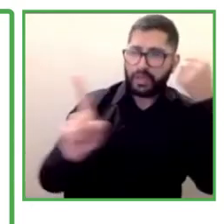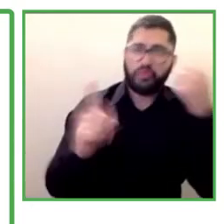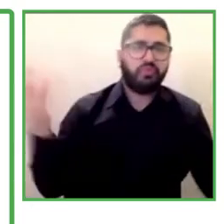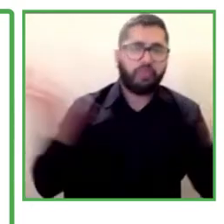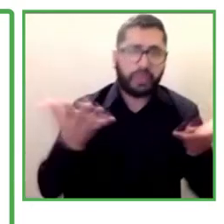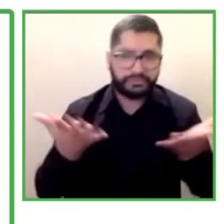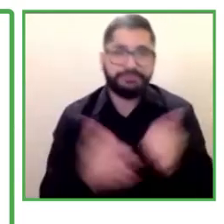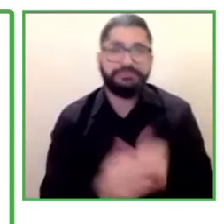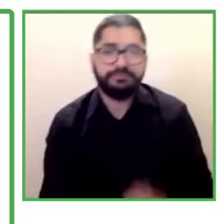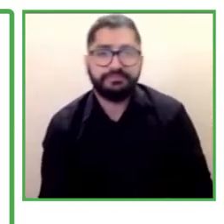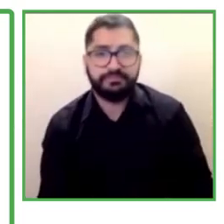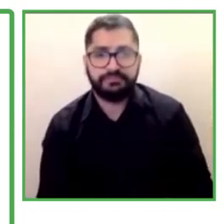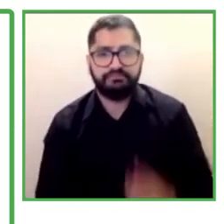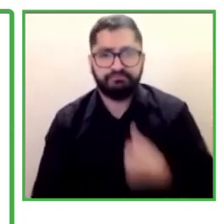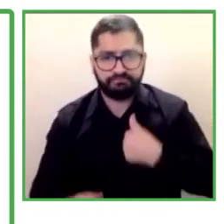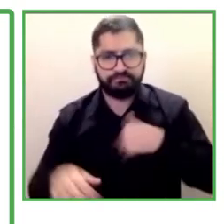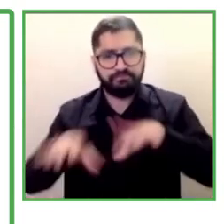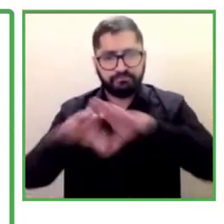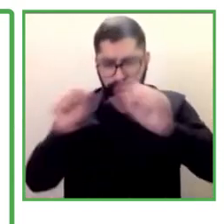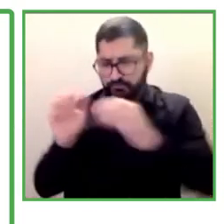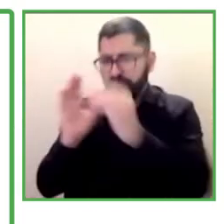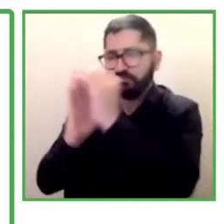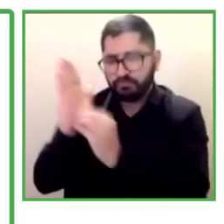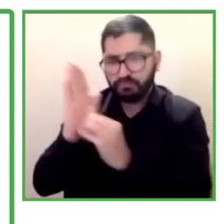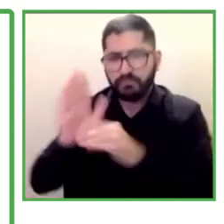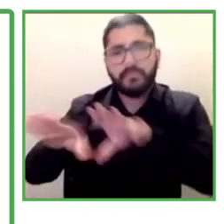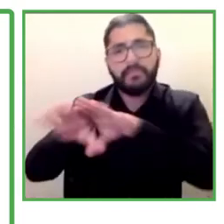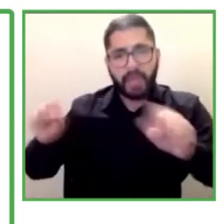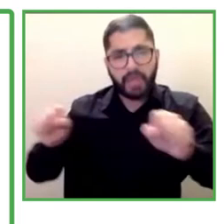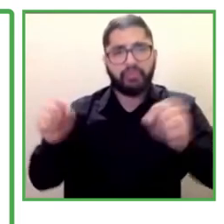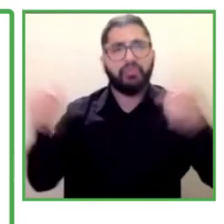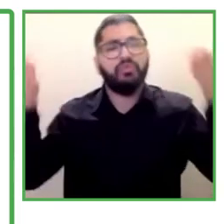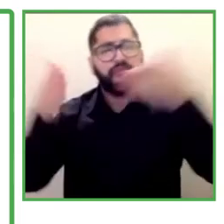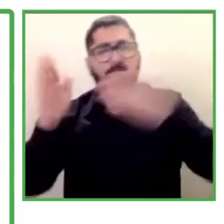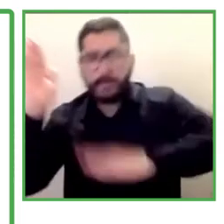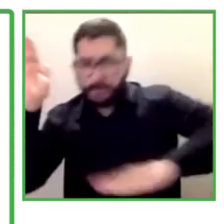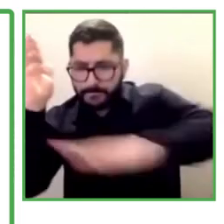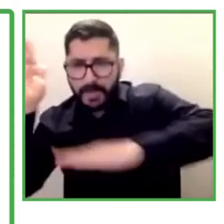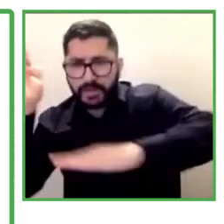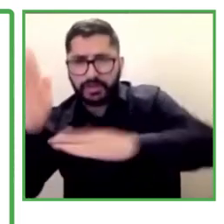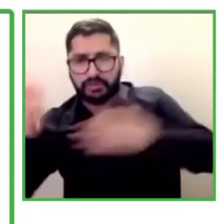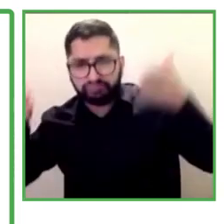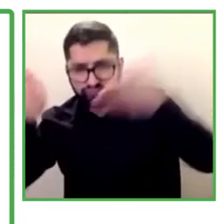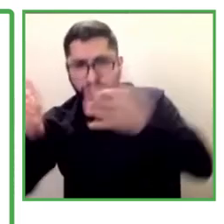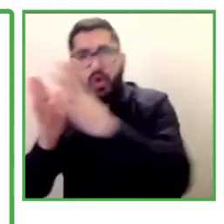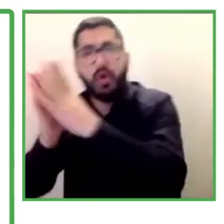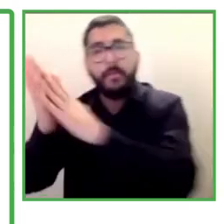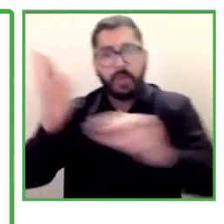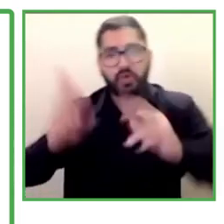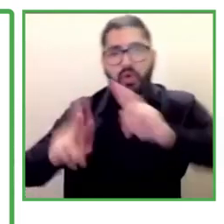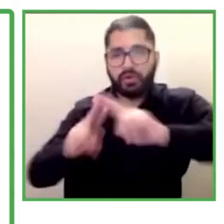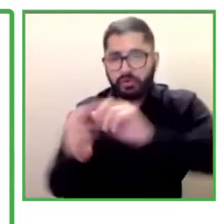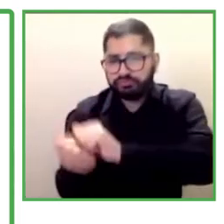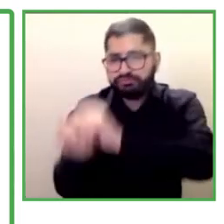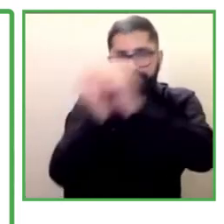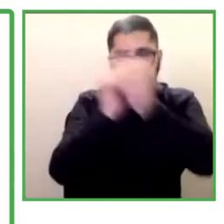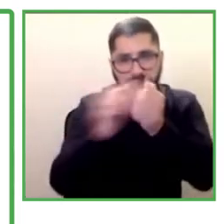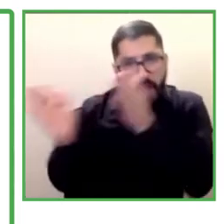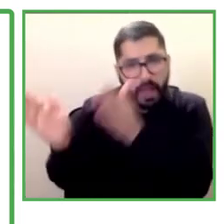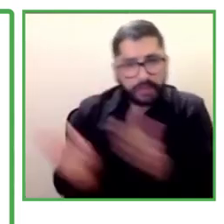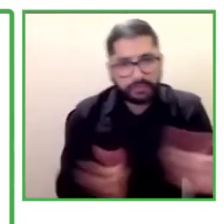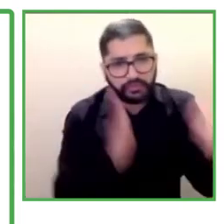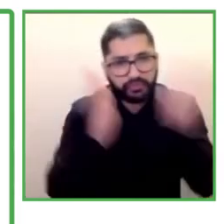related to the fact that this model was a base for other models. For example,